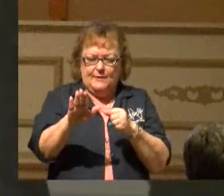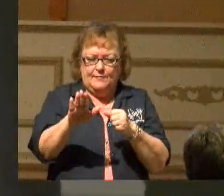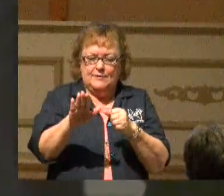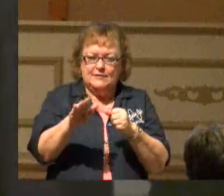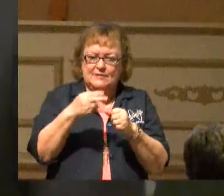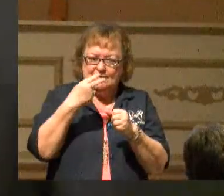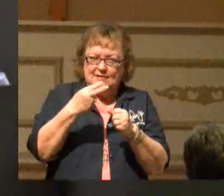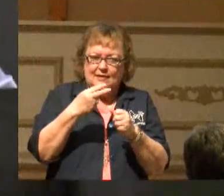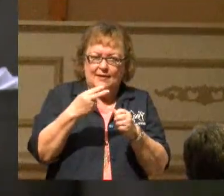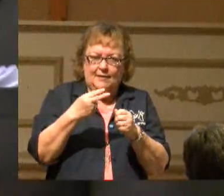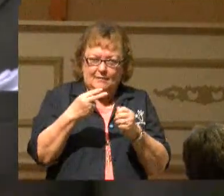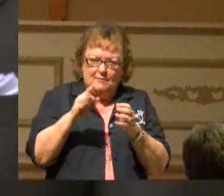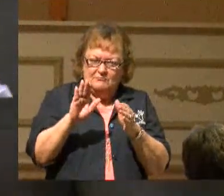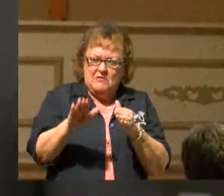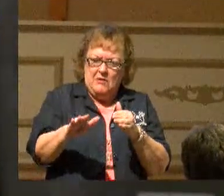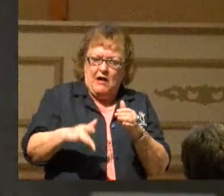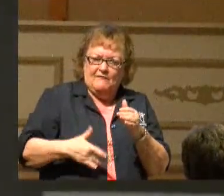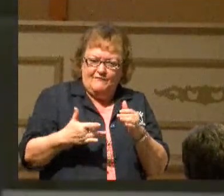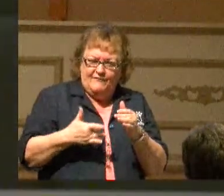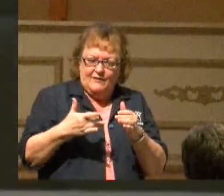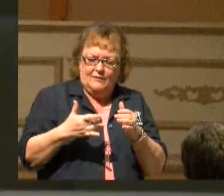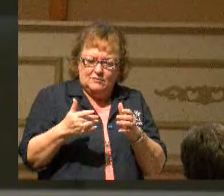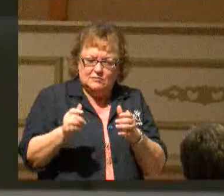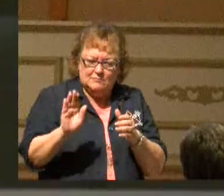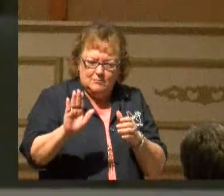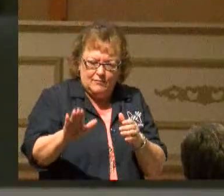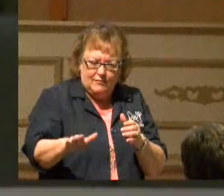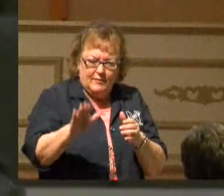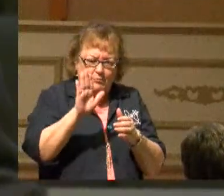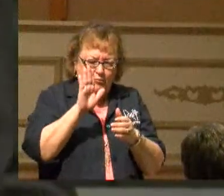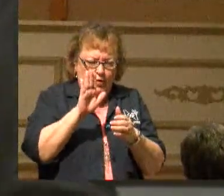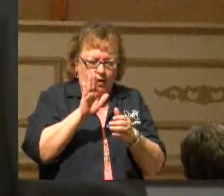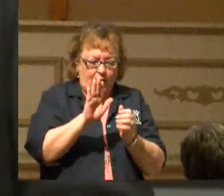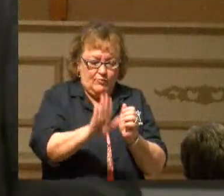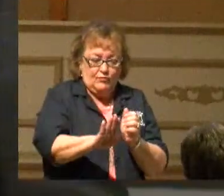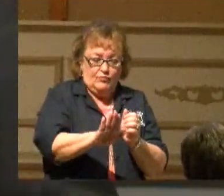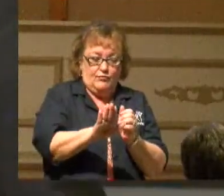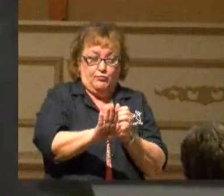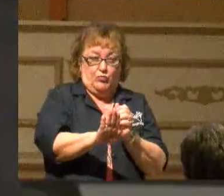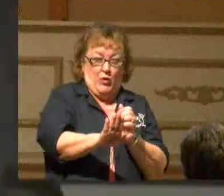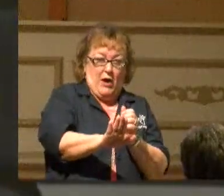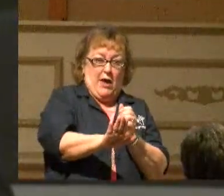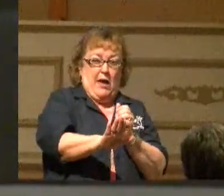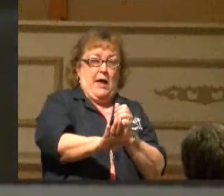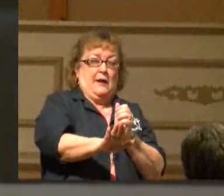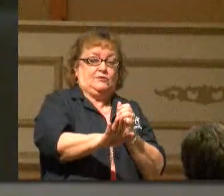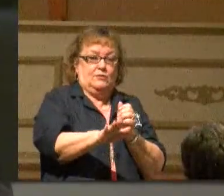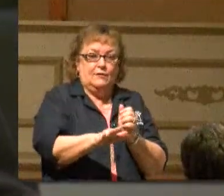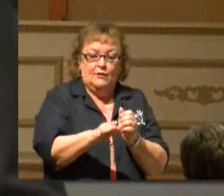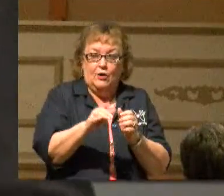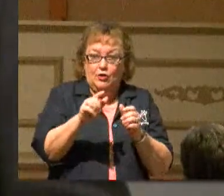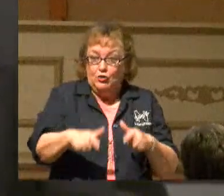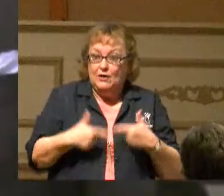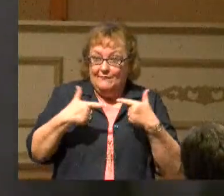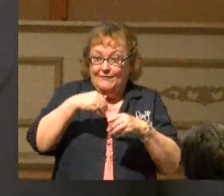stretch and just see what the pickup is like, an acceleration. The brakes, check the, you live in Florida, you're going to check the air conditioning.